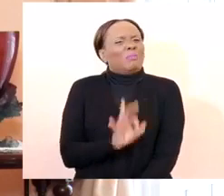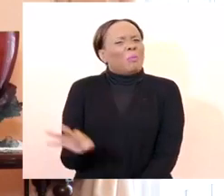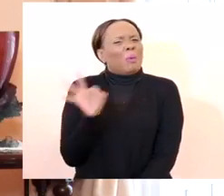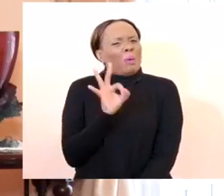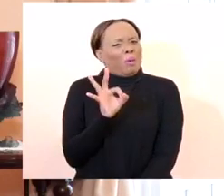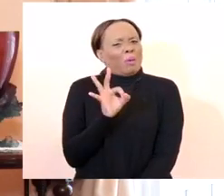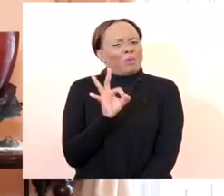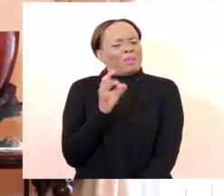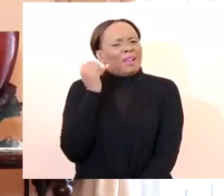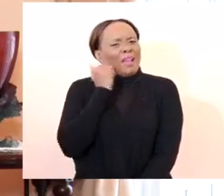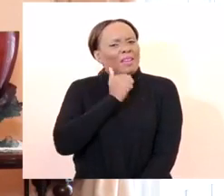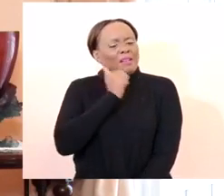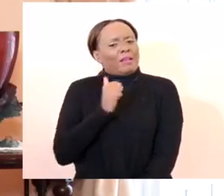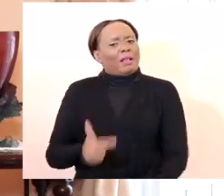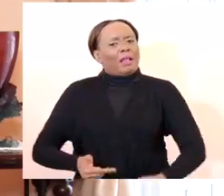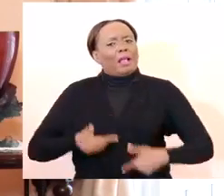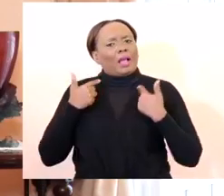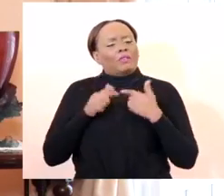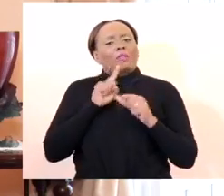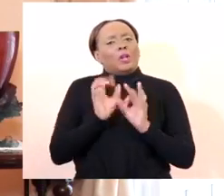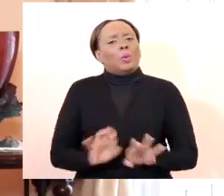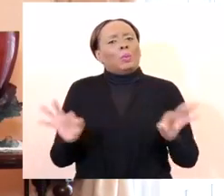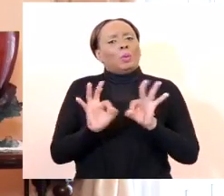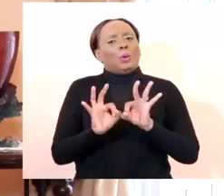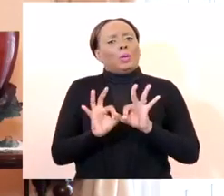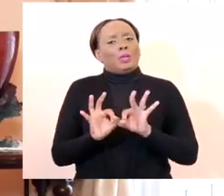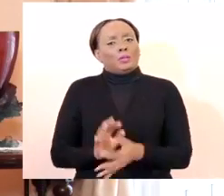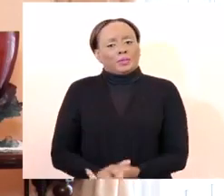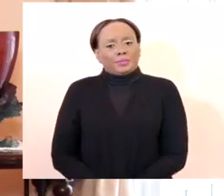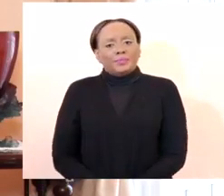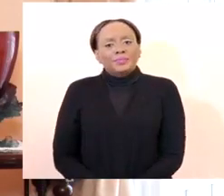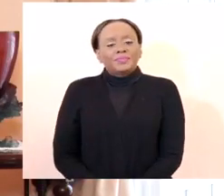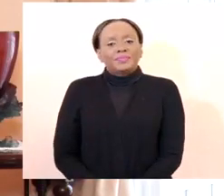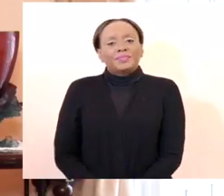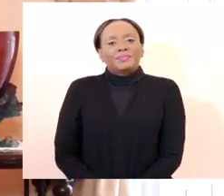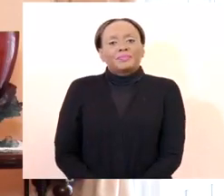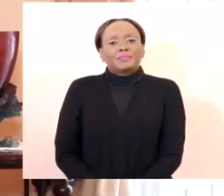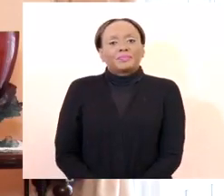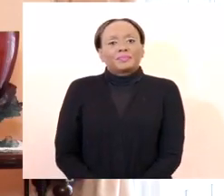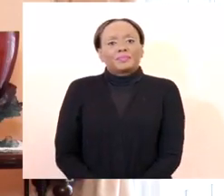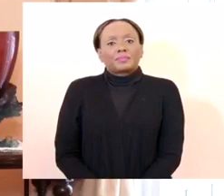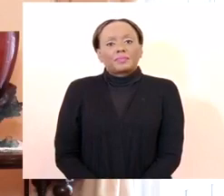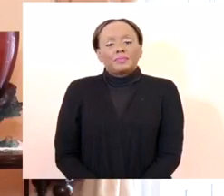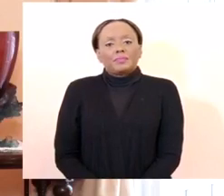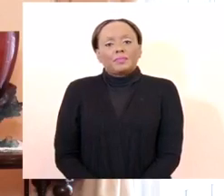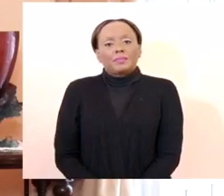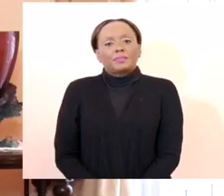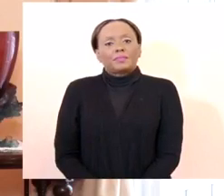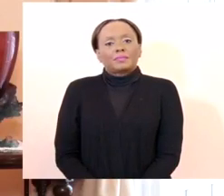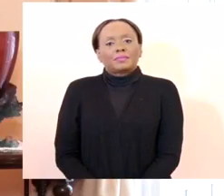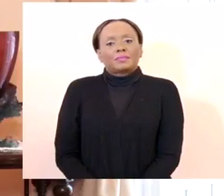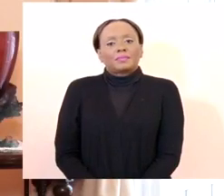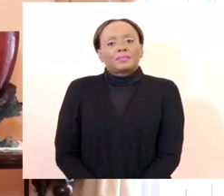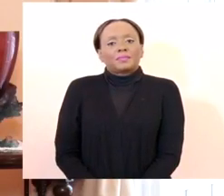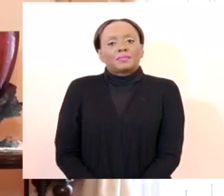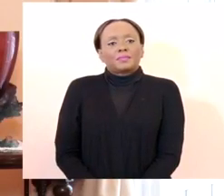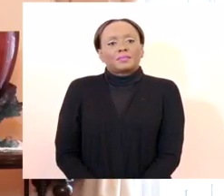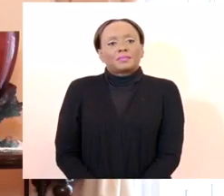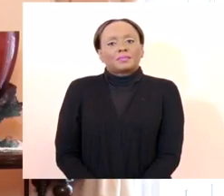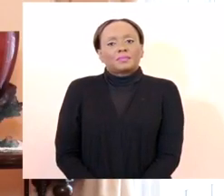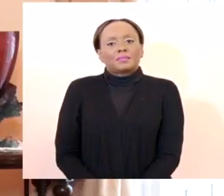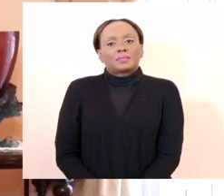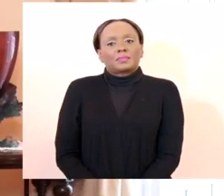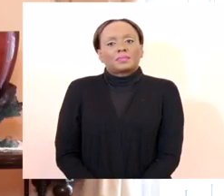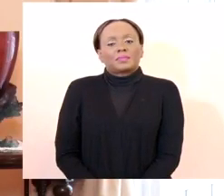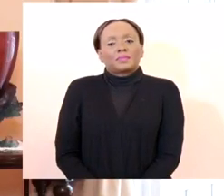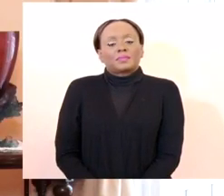for our day-to-day existence and survival. But it's also obvious that we needed to add to that